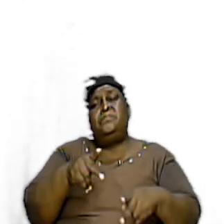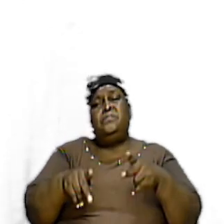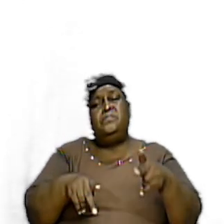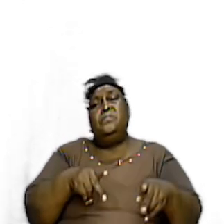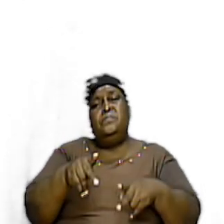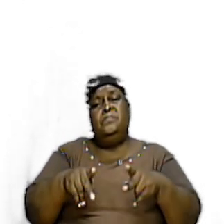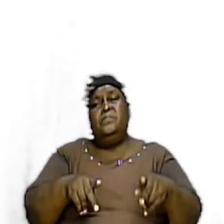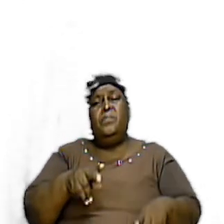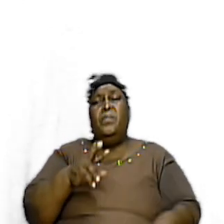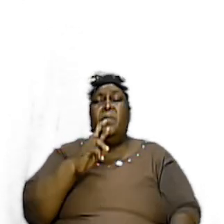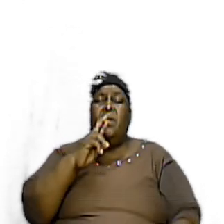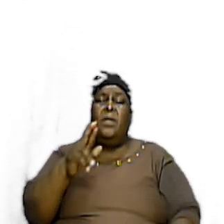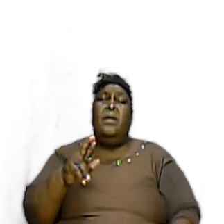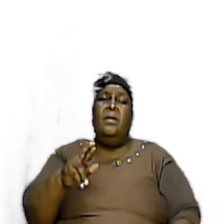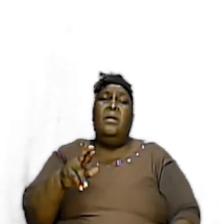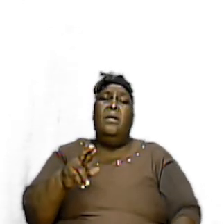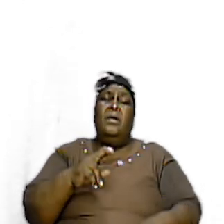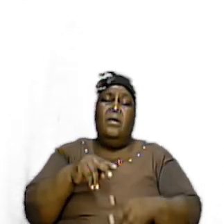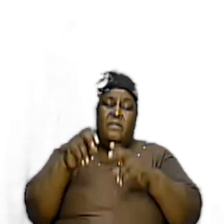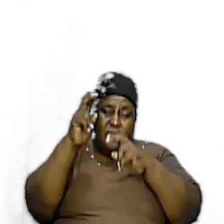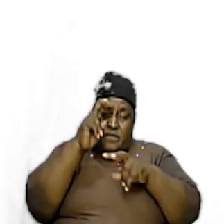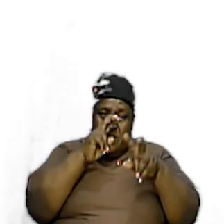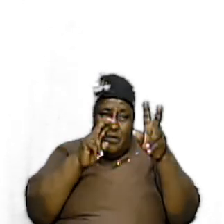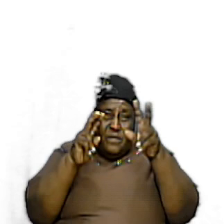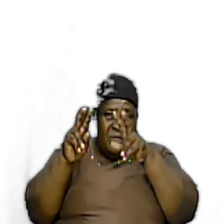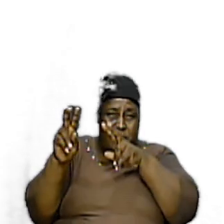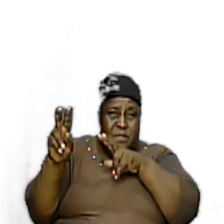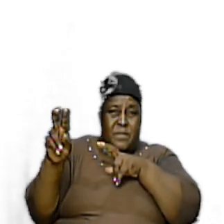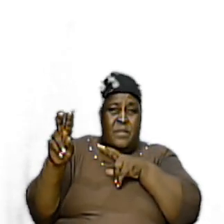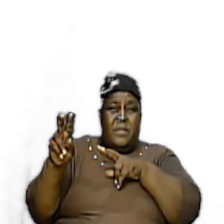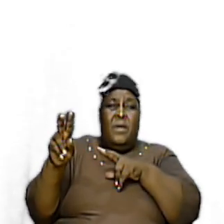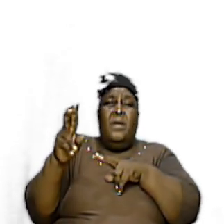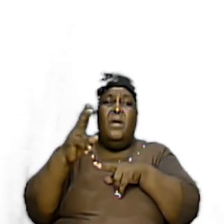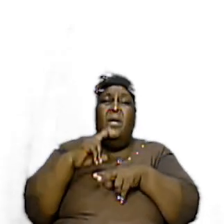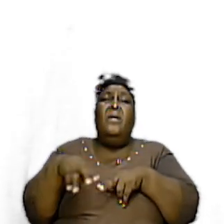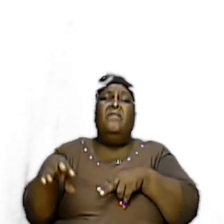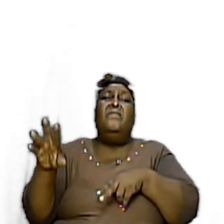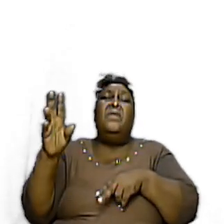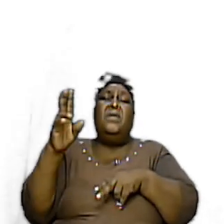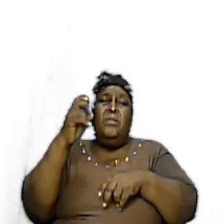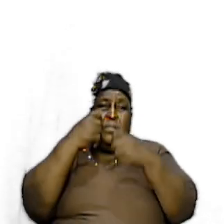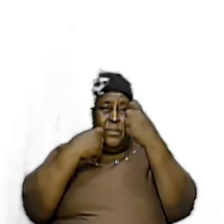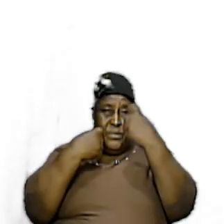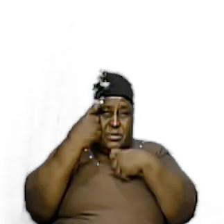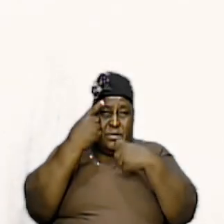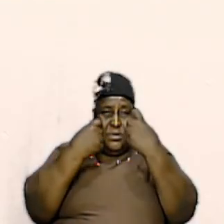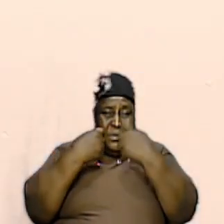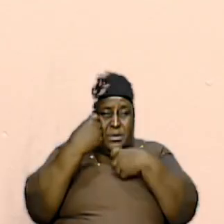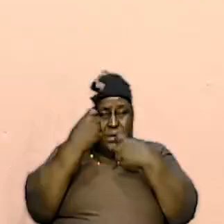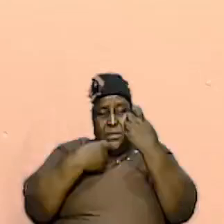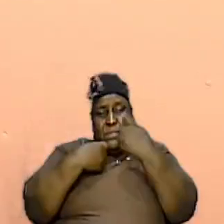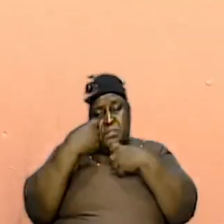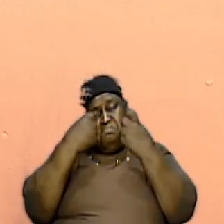Are Of The View Of The Impression And